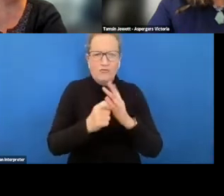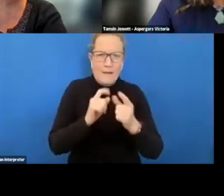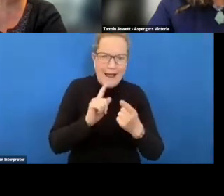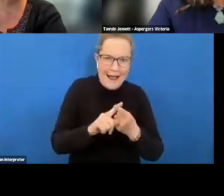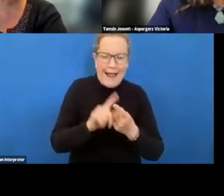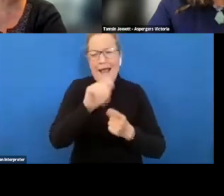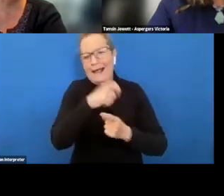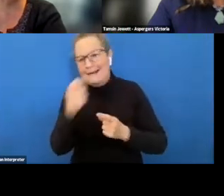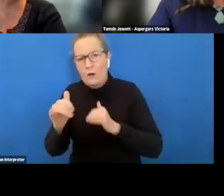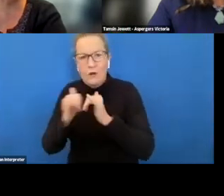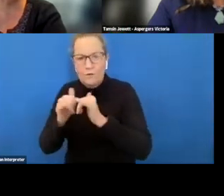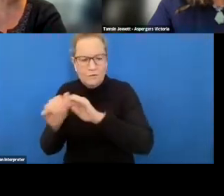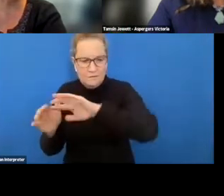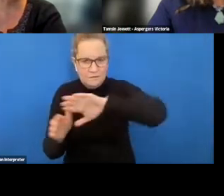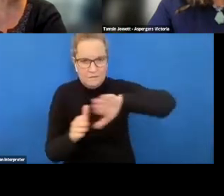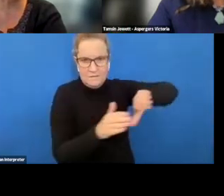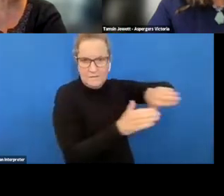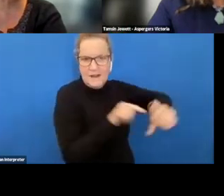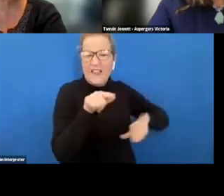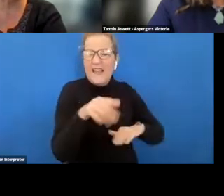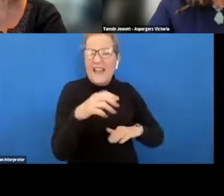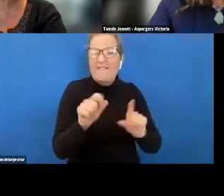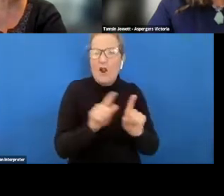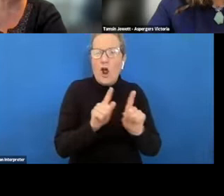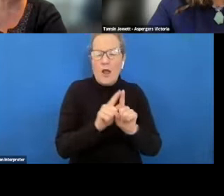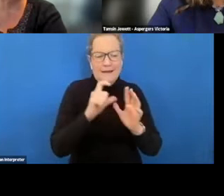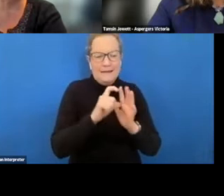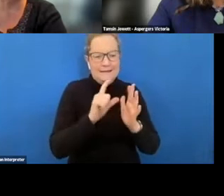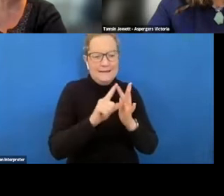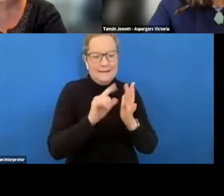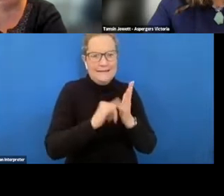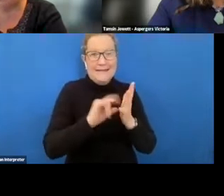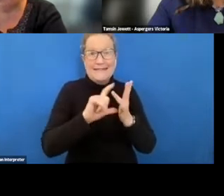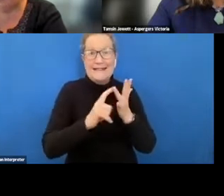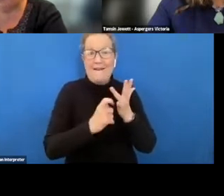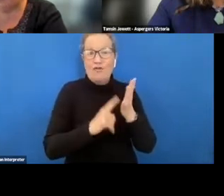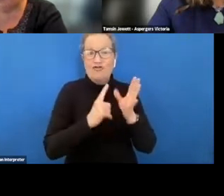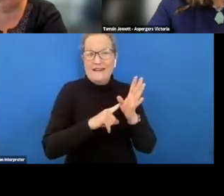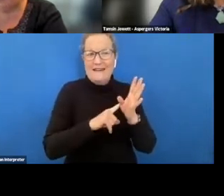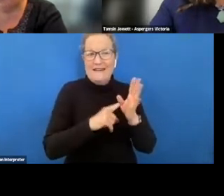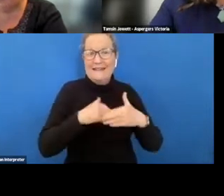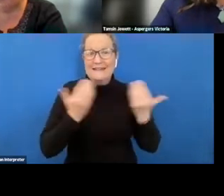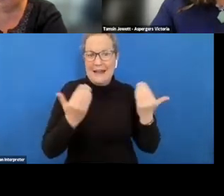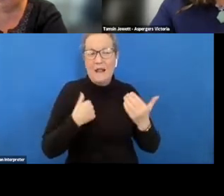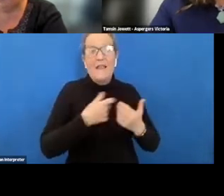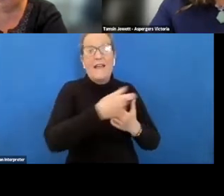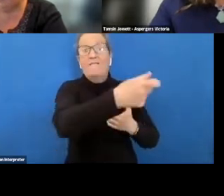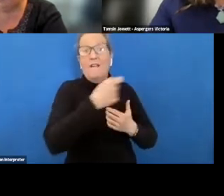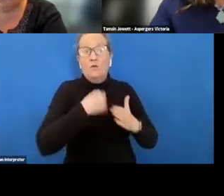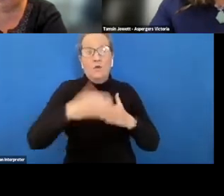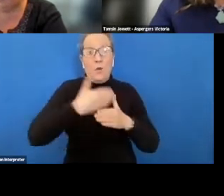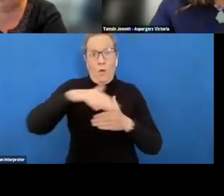they uh use what they call discovery days but they essentially get you into the workplace um